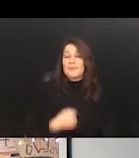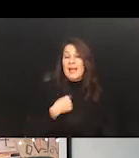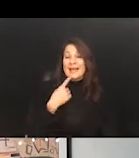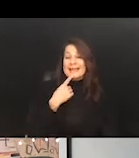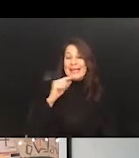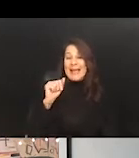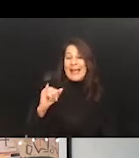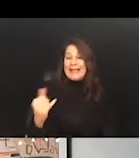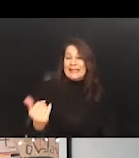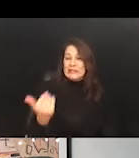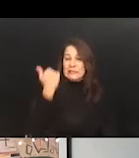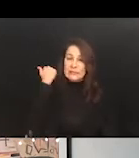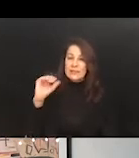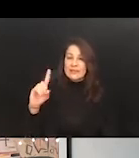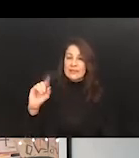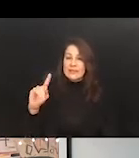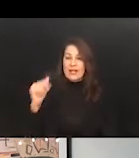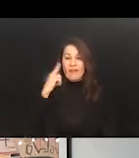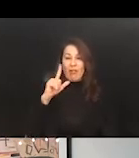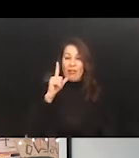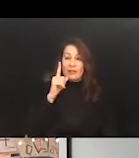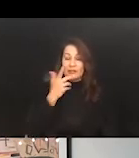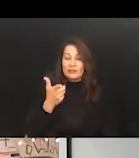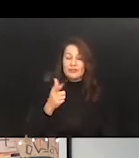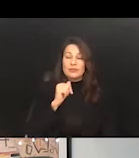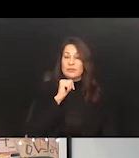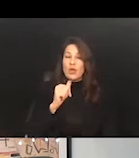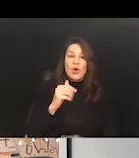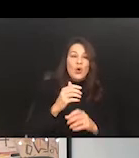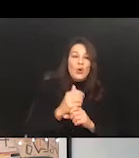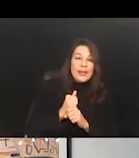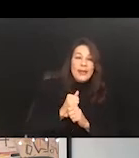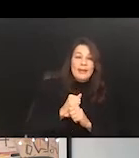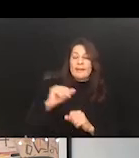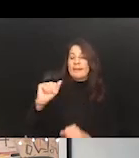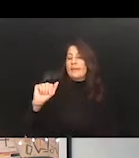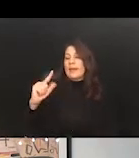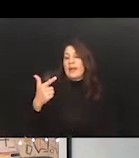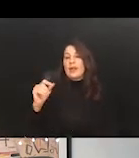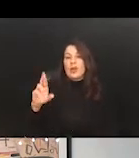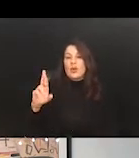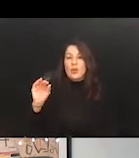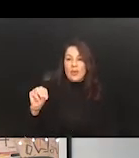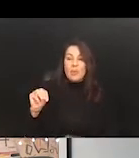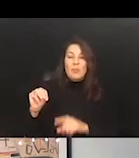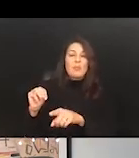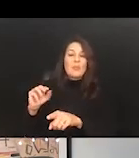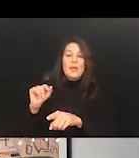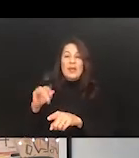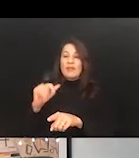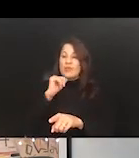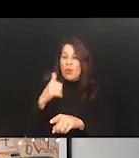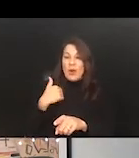lunch. So you don't get an algorithm that does all these whiz-banging things out the other side if you don't have data